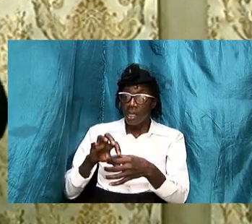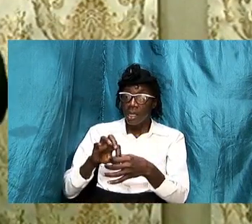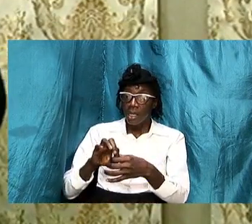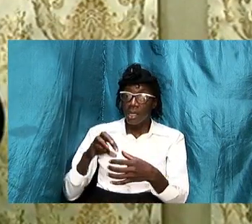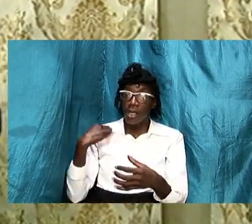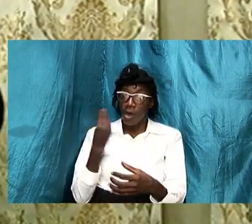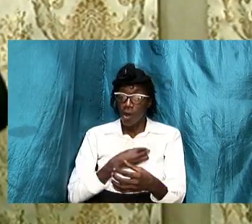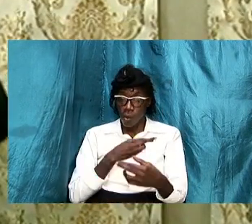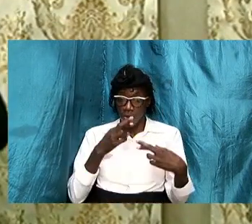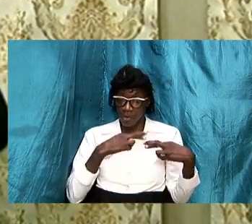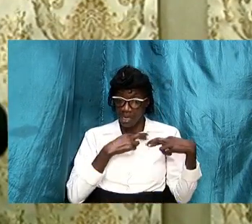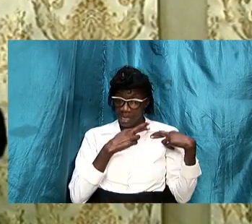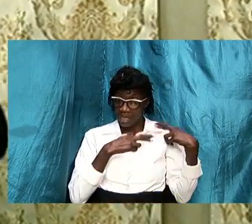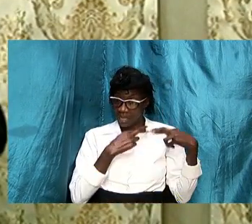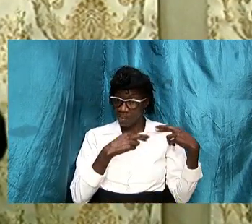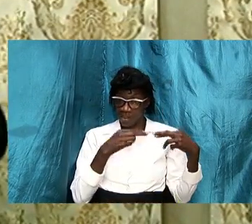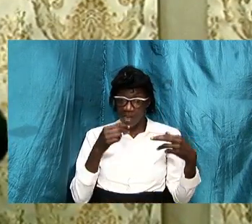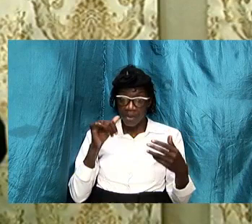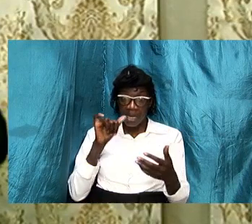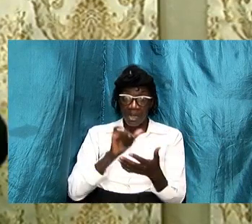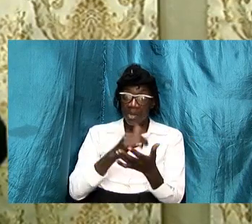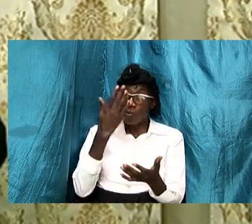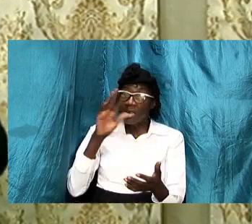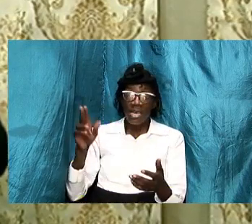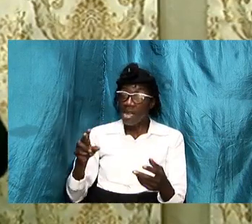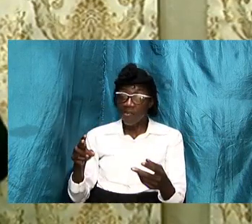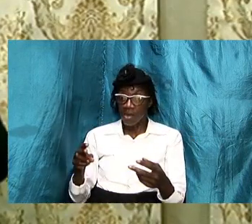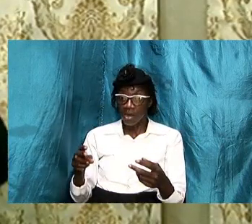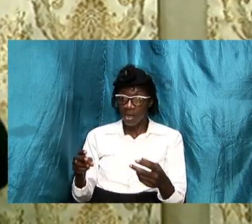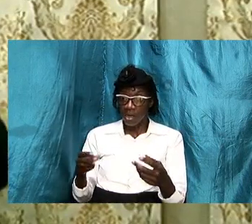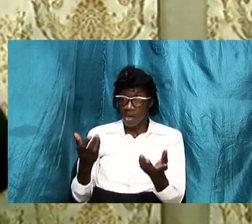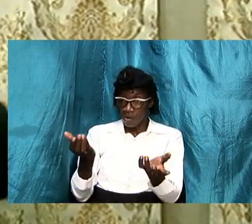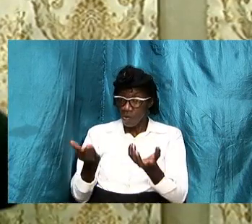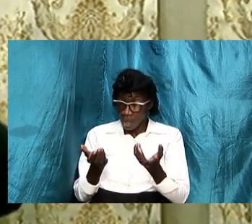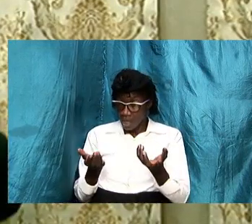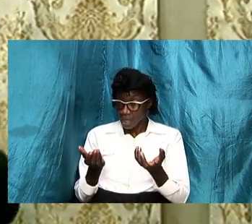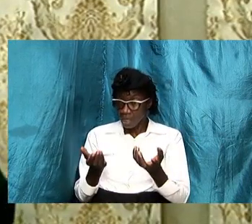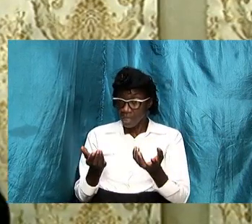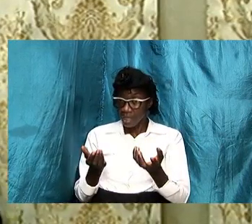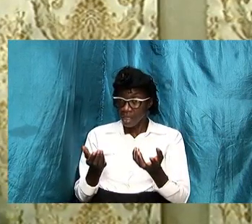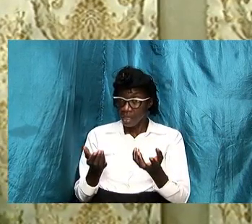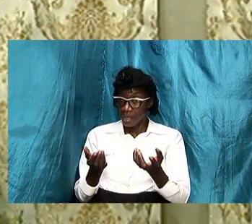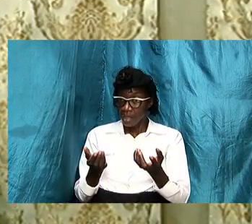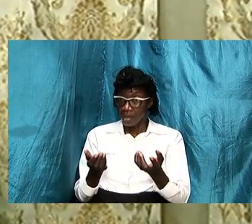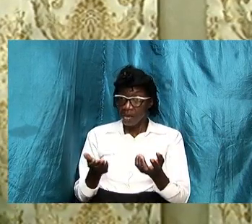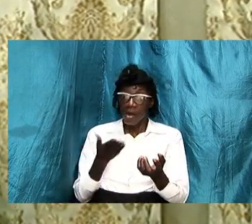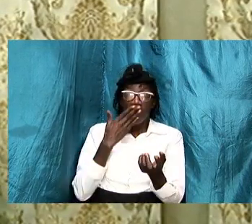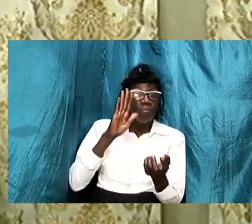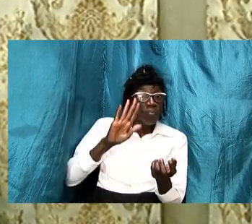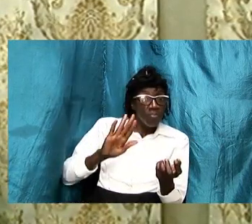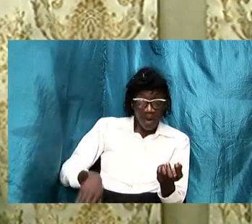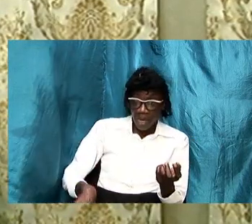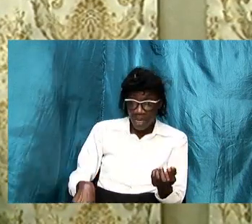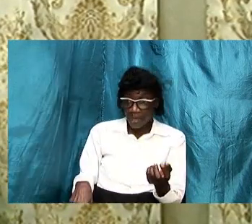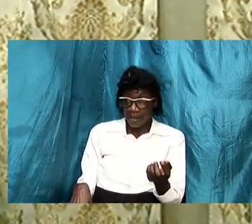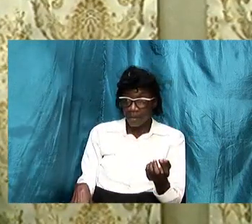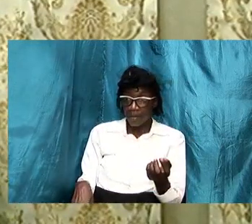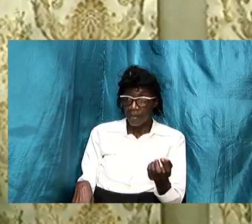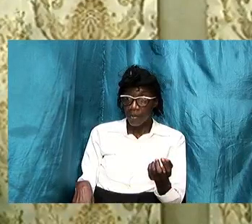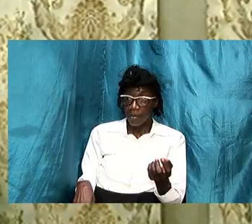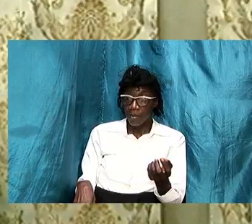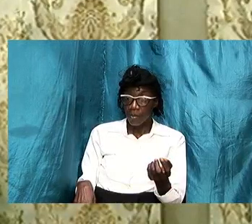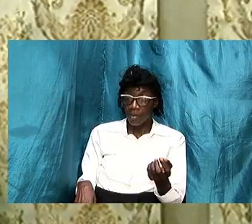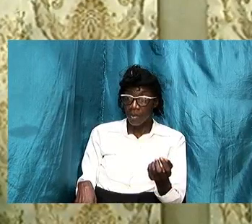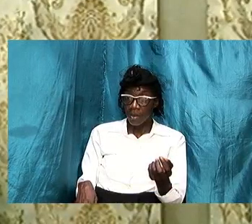and to defy the leadership role that god has given our husband is an act of rebellion and rebellion